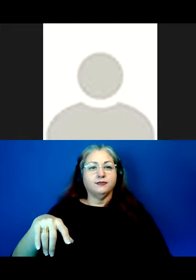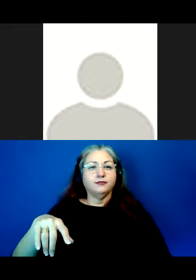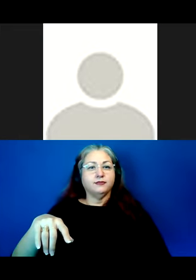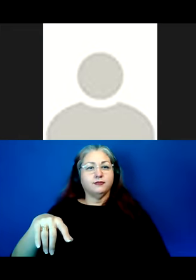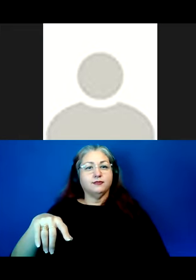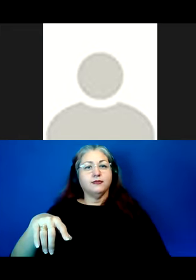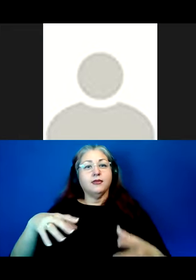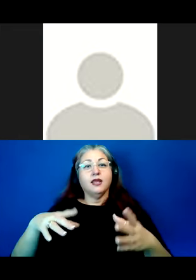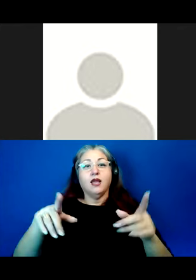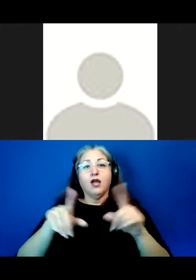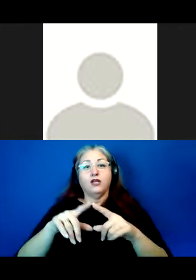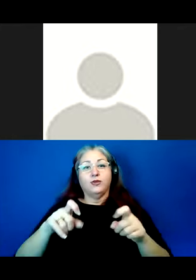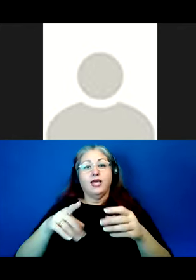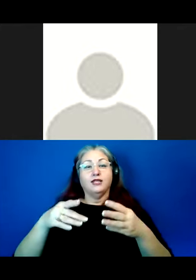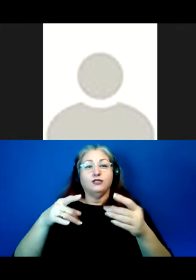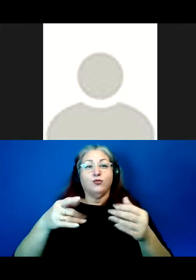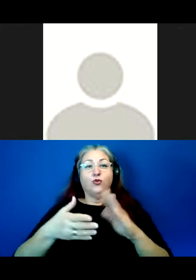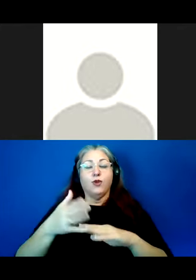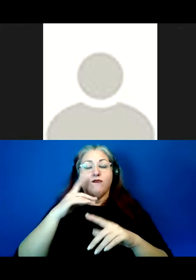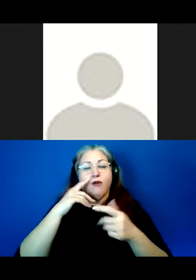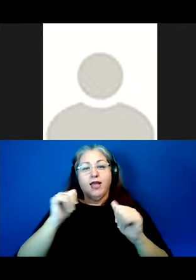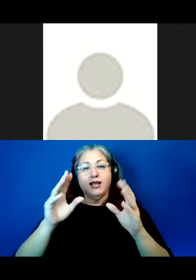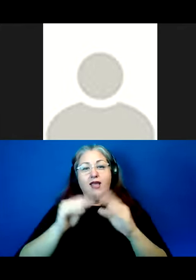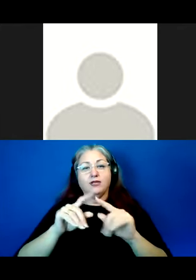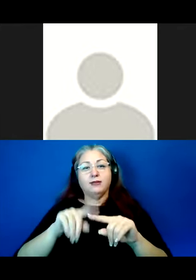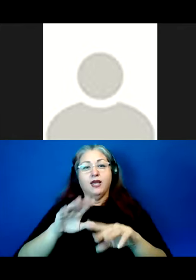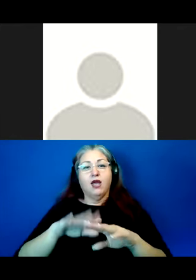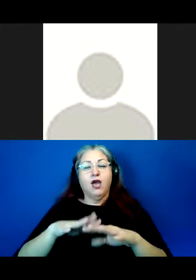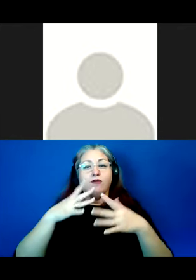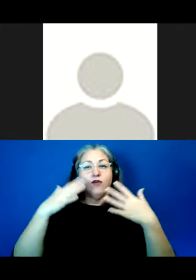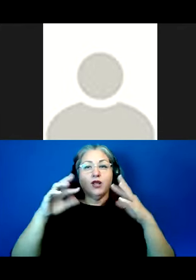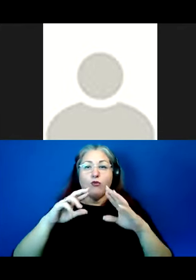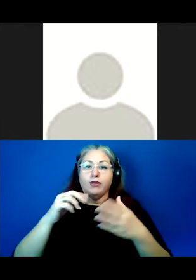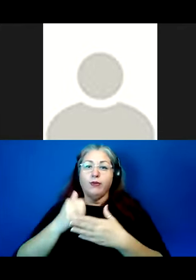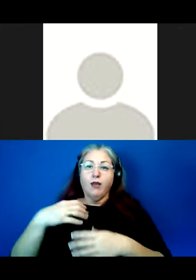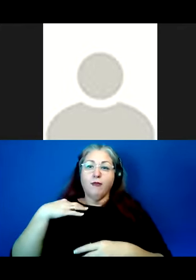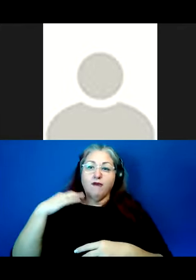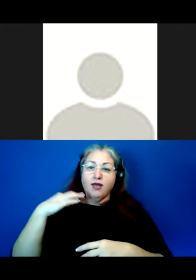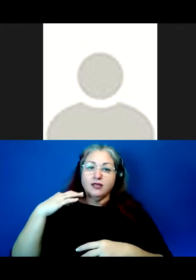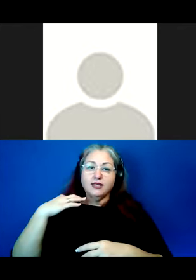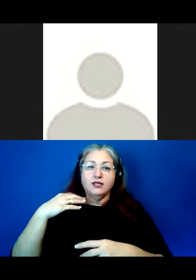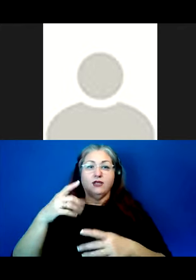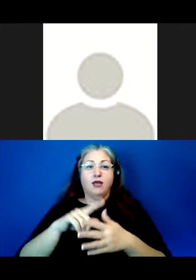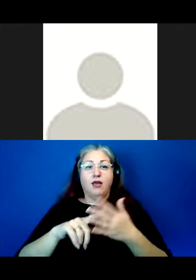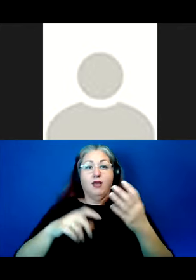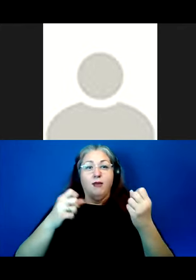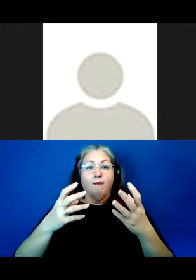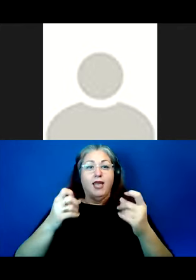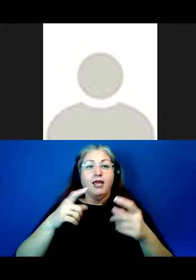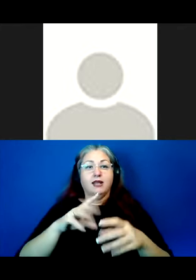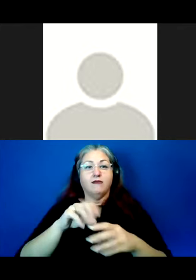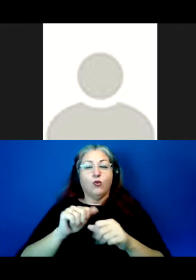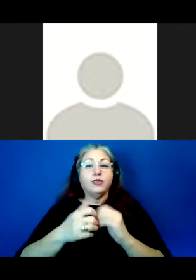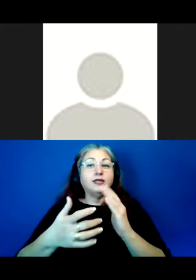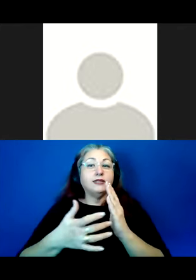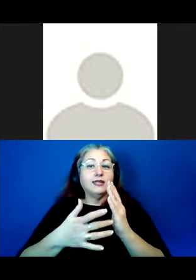In addition, the smooth running of any conference depends on friendly, ready-to-help volunteers, many of whom served as tech